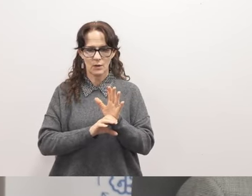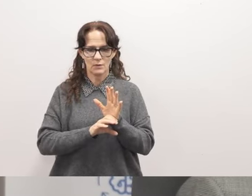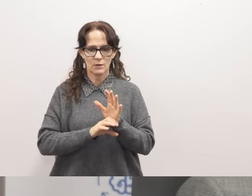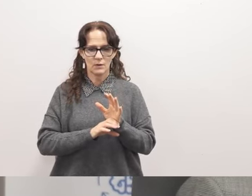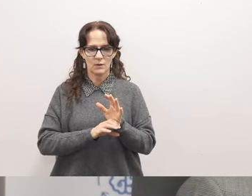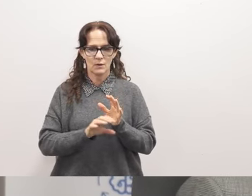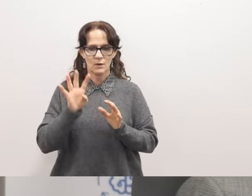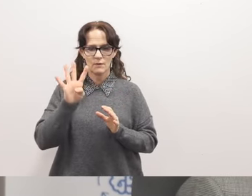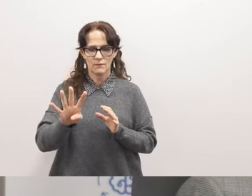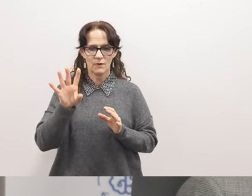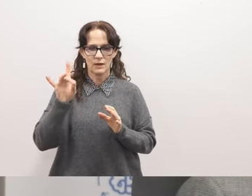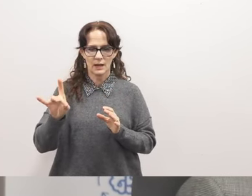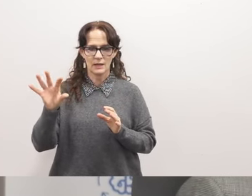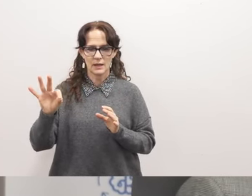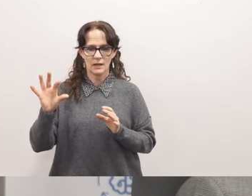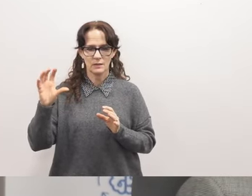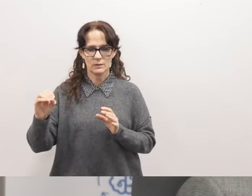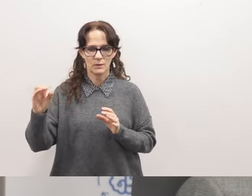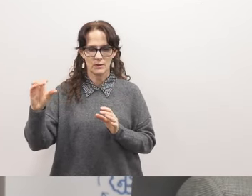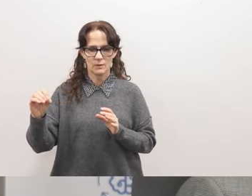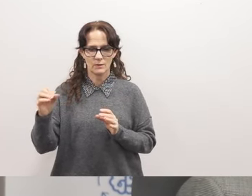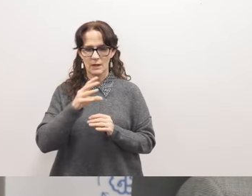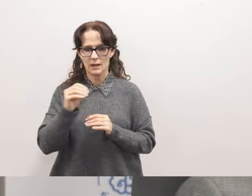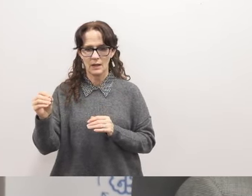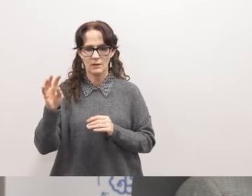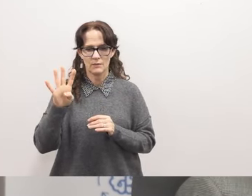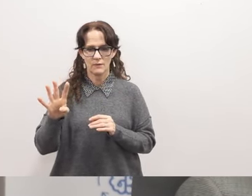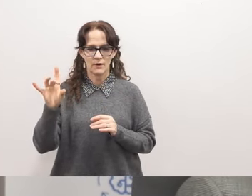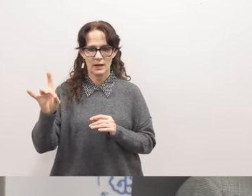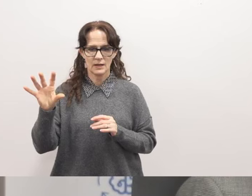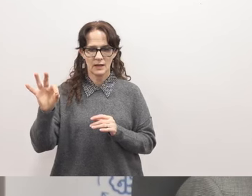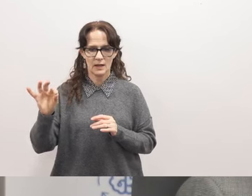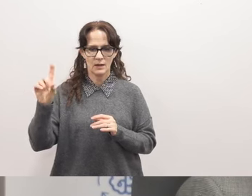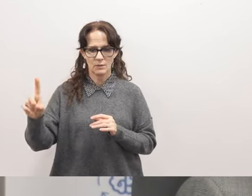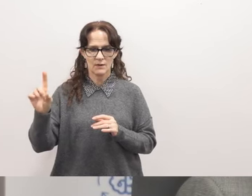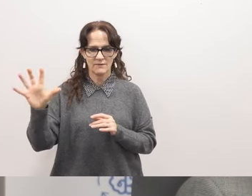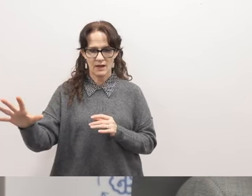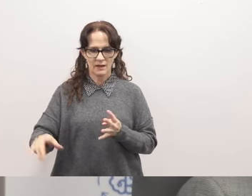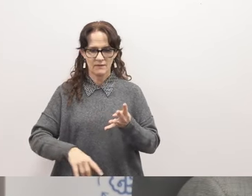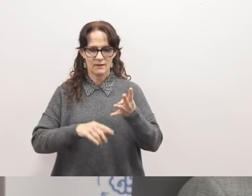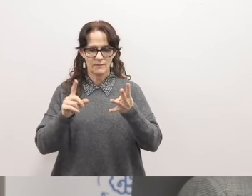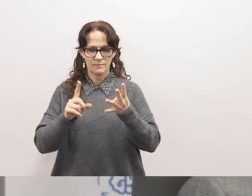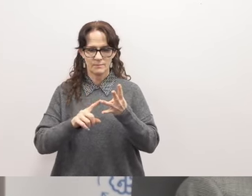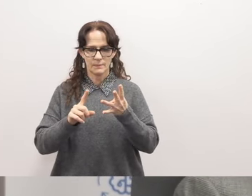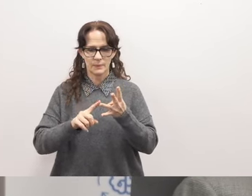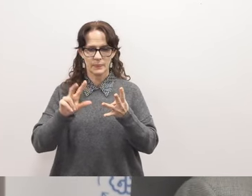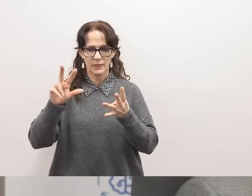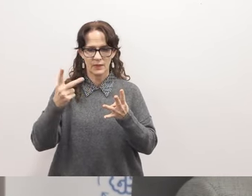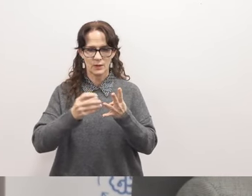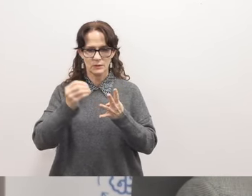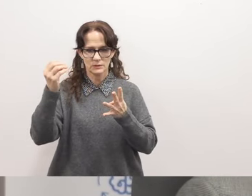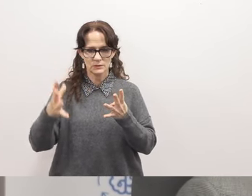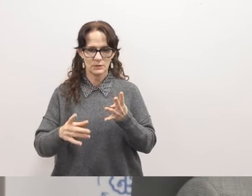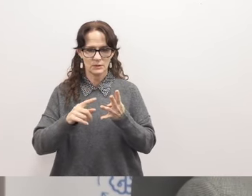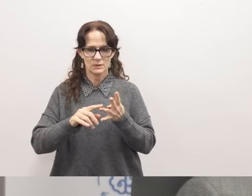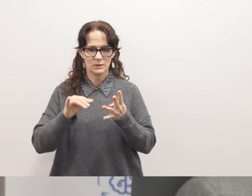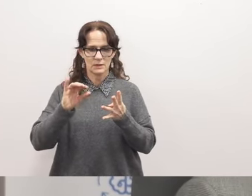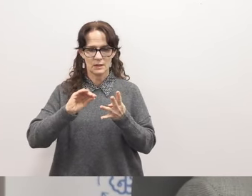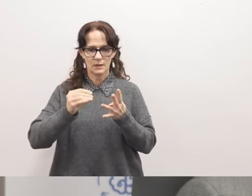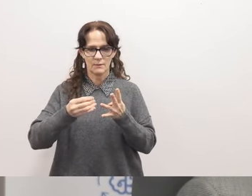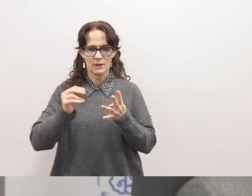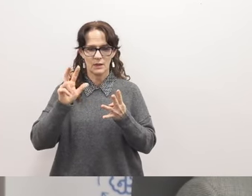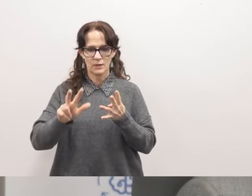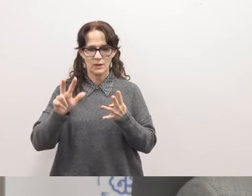48900 and 48915 a third student id number